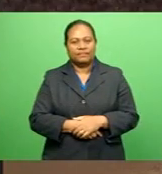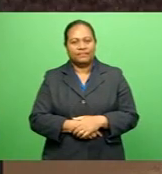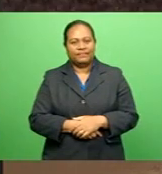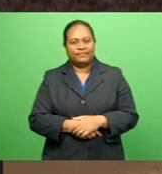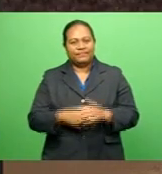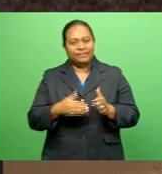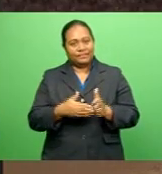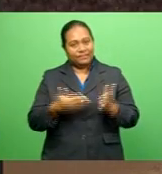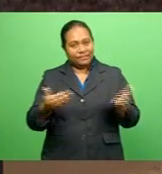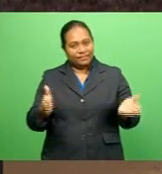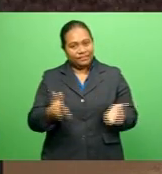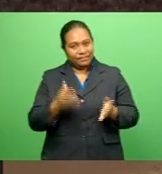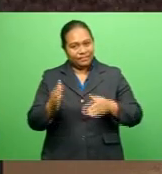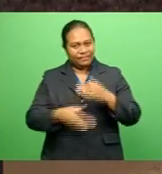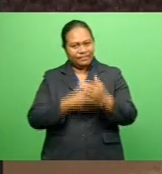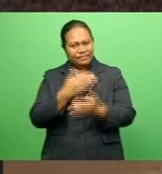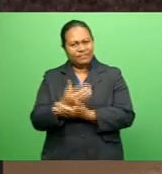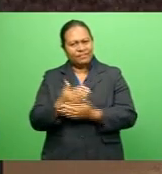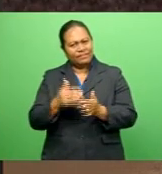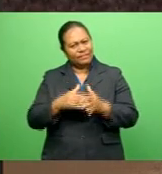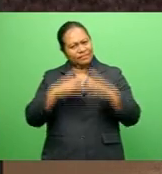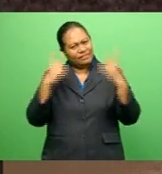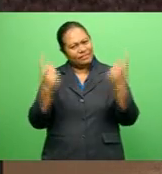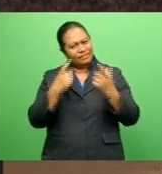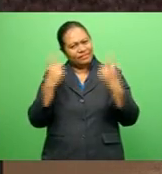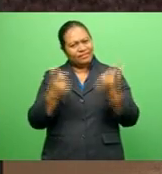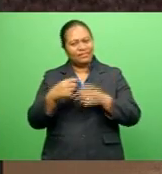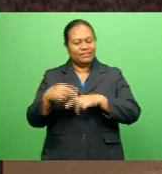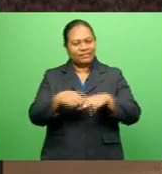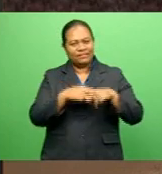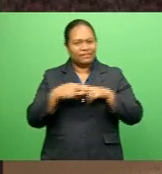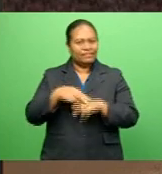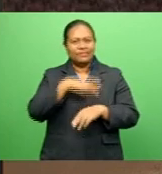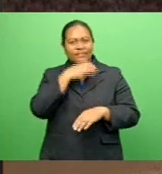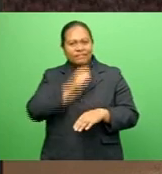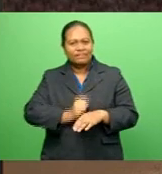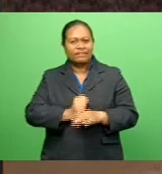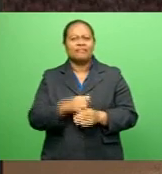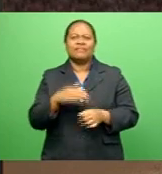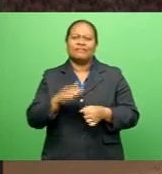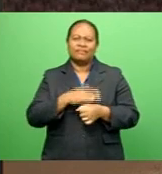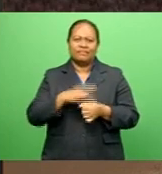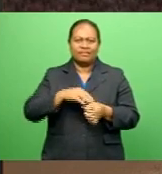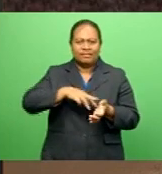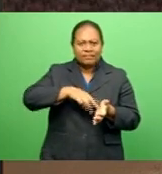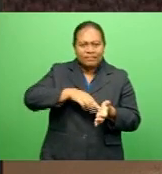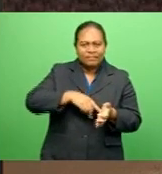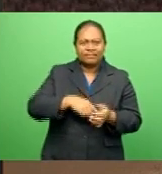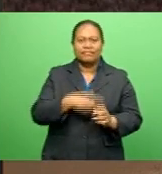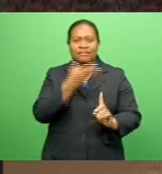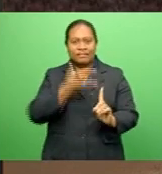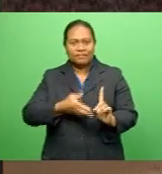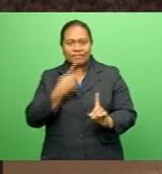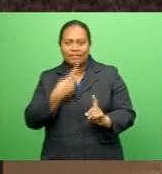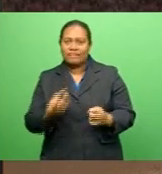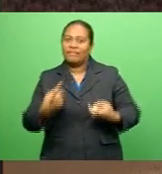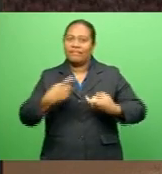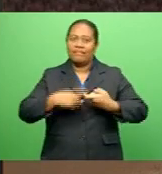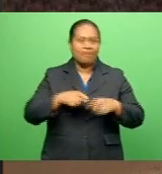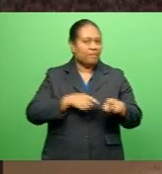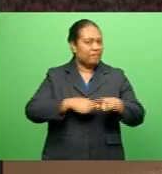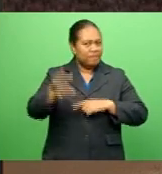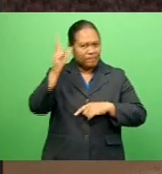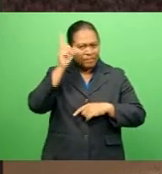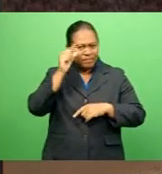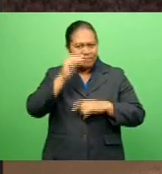Now to play of the day We celebrate another Fijian bond Making headlines in Super Rugby Celeste Vinivalu joins the many Fijians in